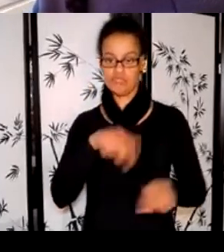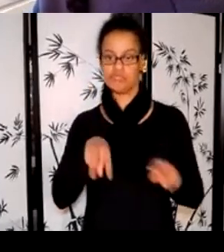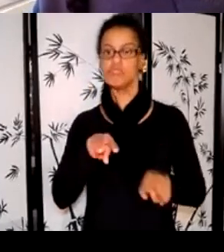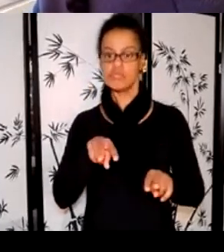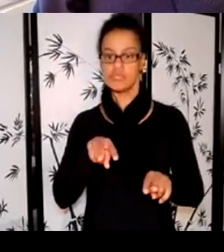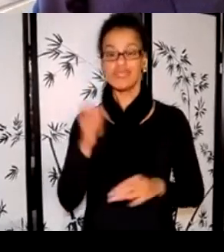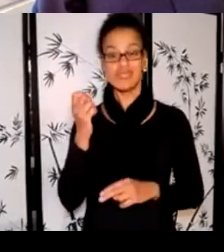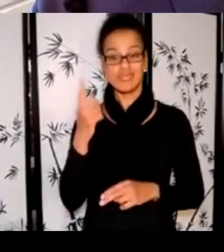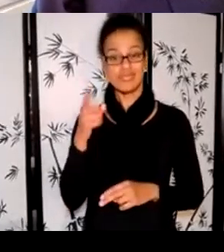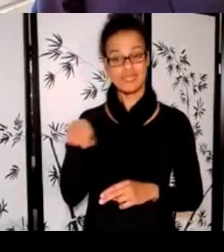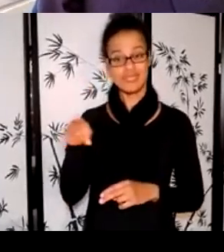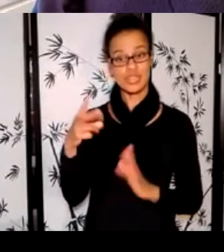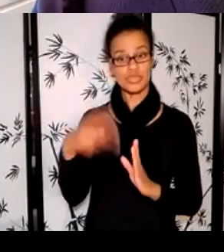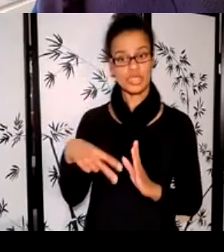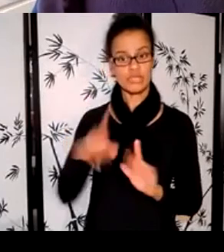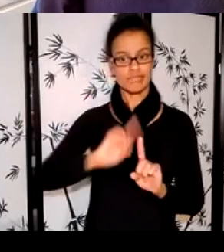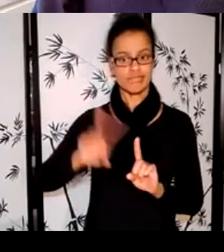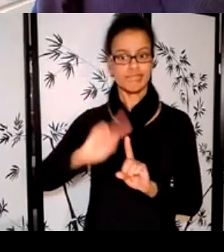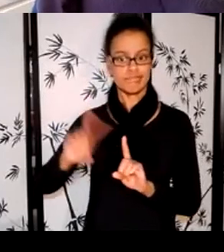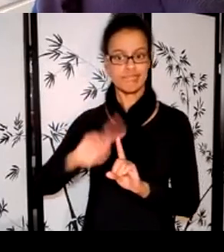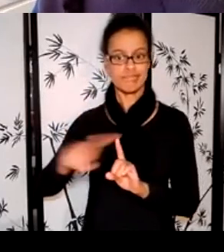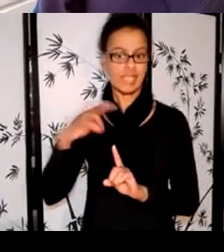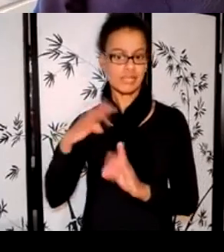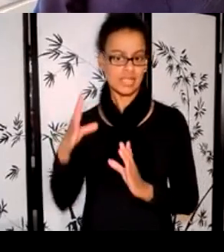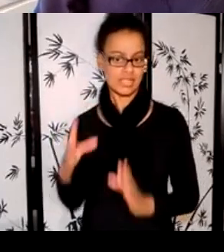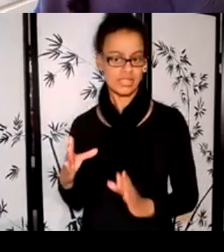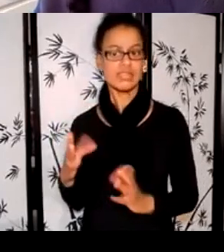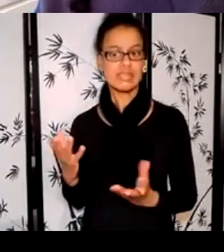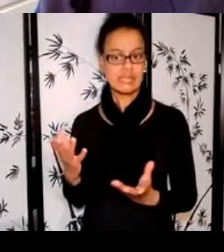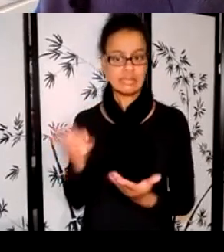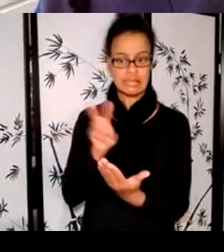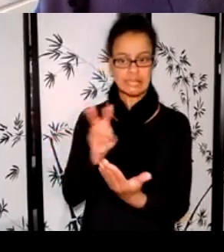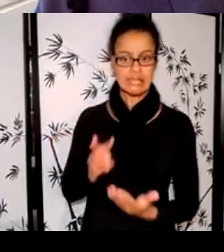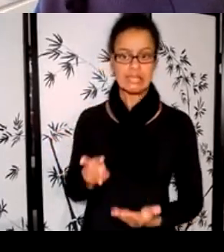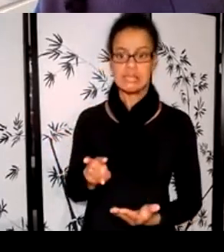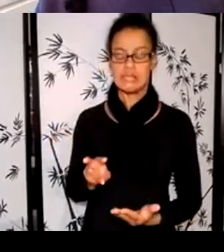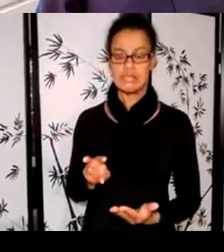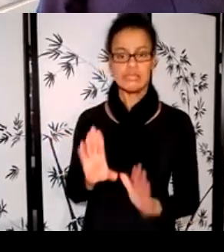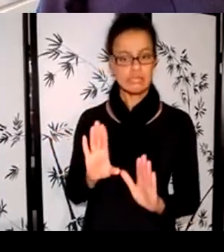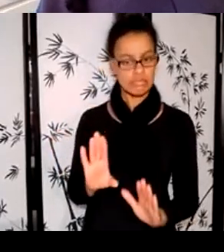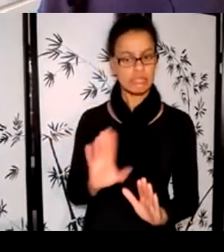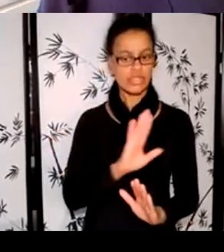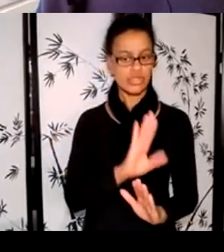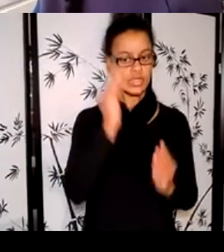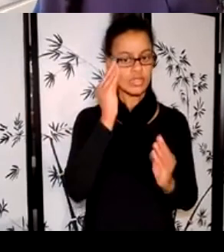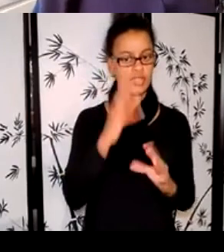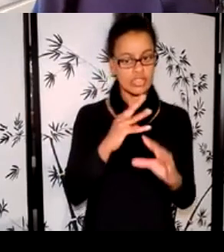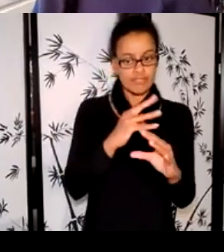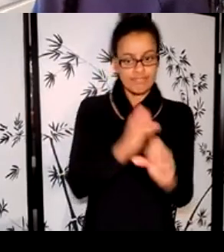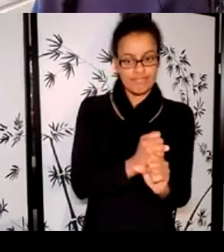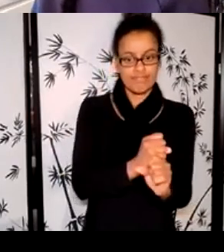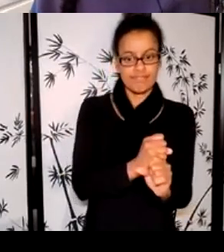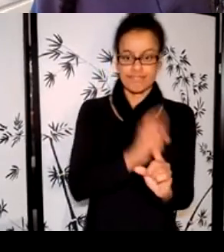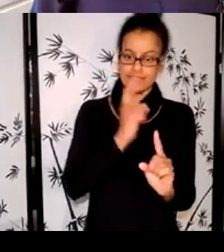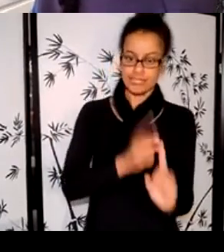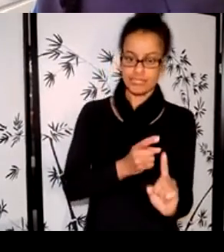include and be succinct. Direct their attention to the most important elements of what you're sharing. For example,